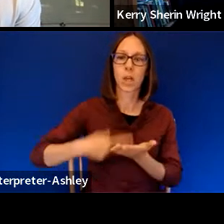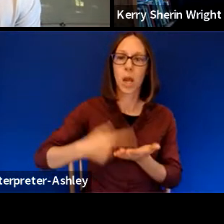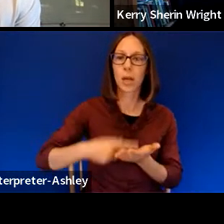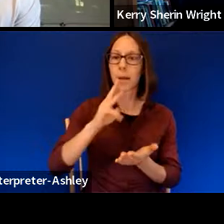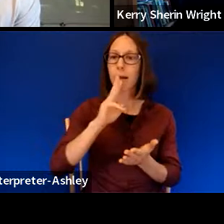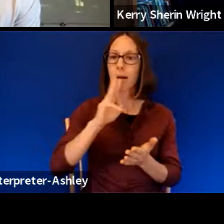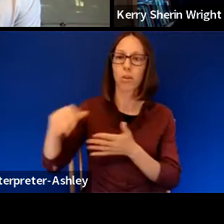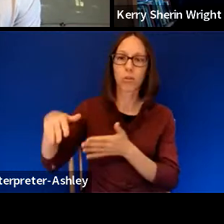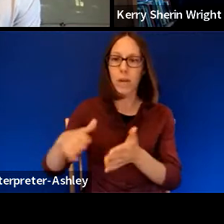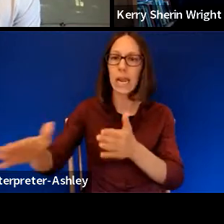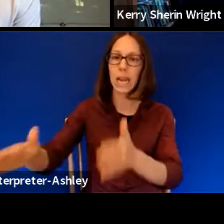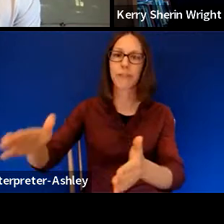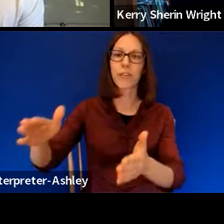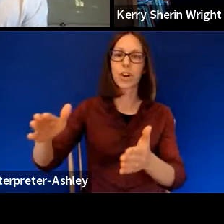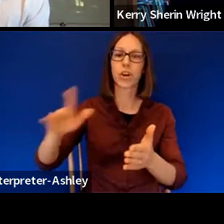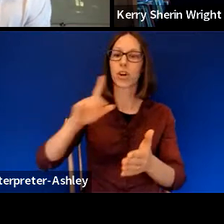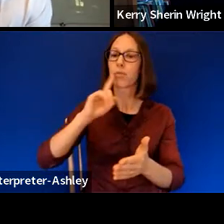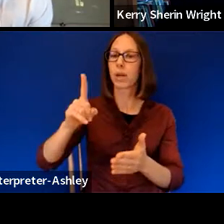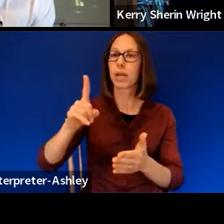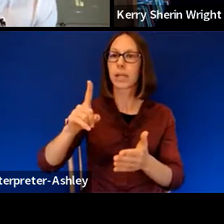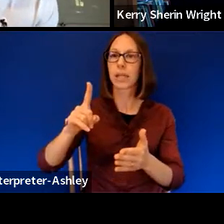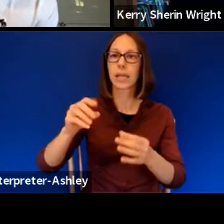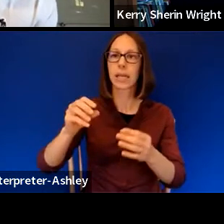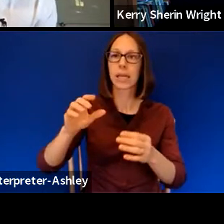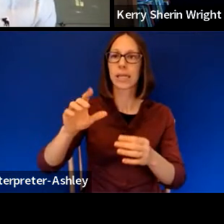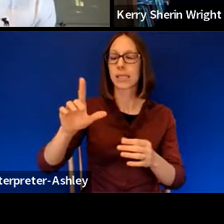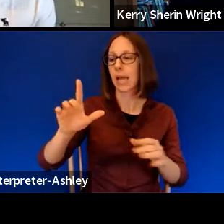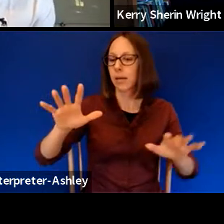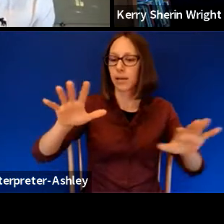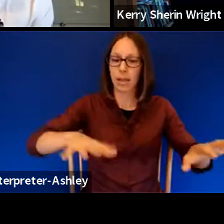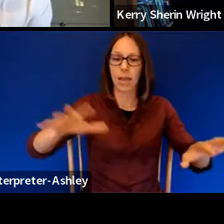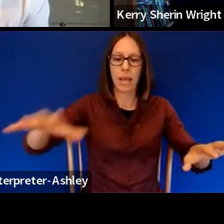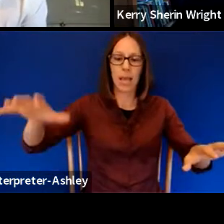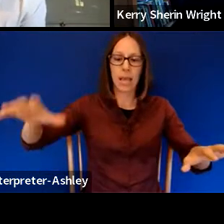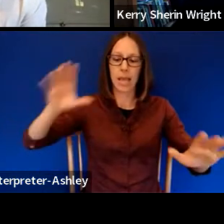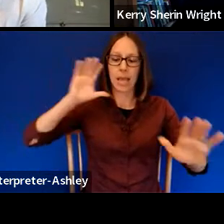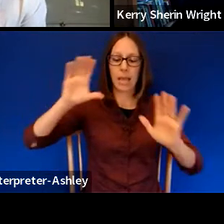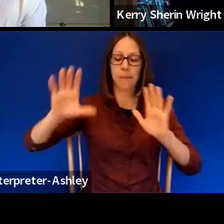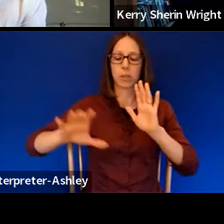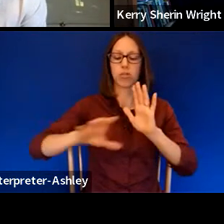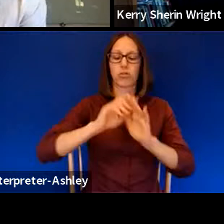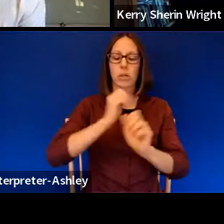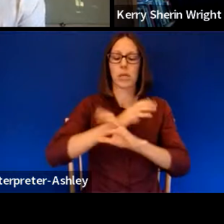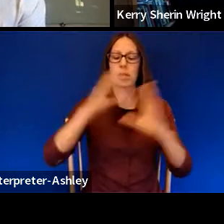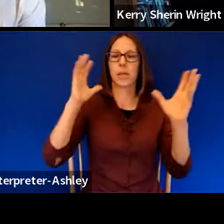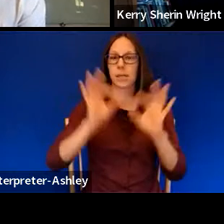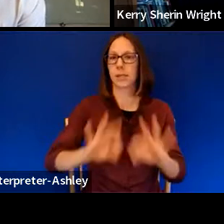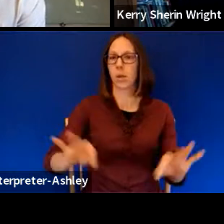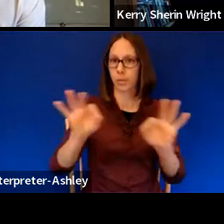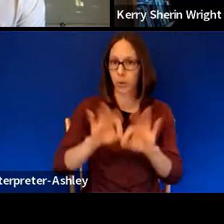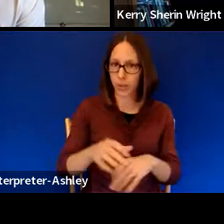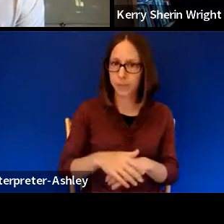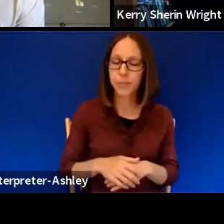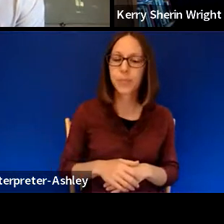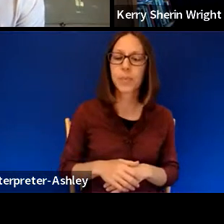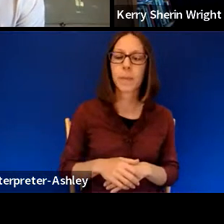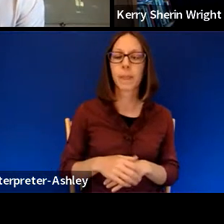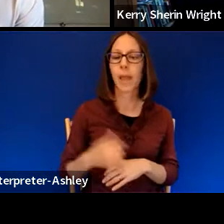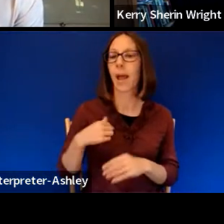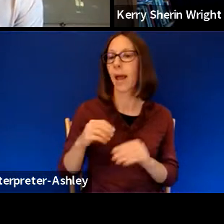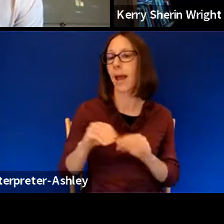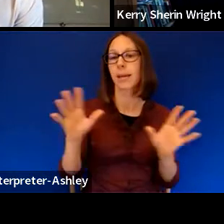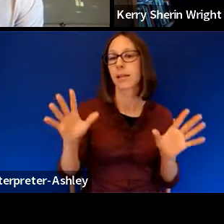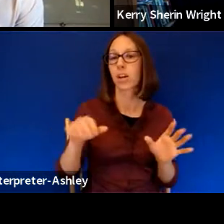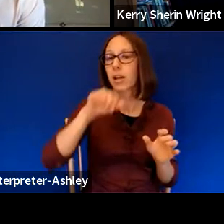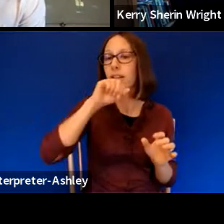tapping into this landscape of imagery that I think is really important. I also just, you know, clearly love